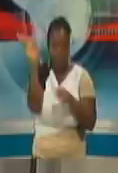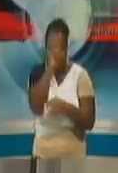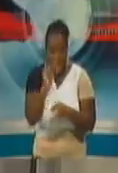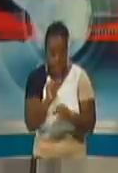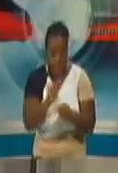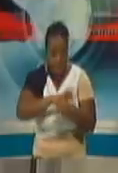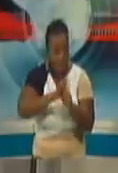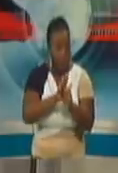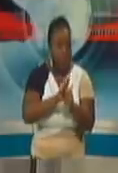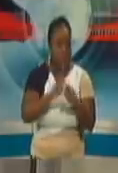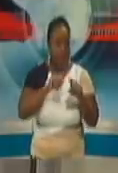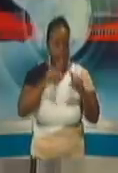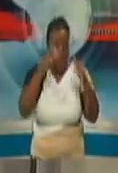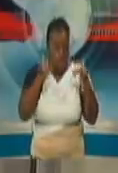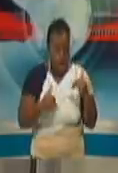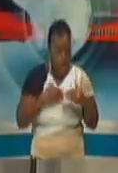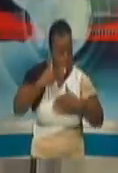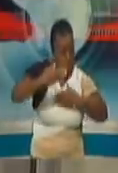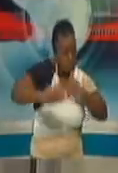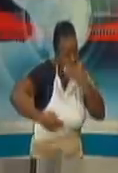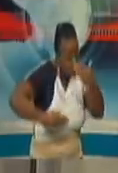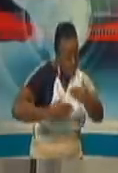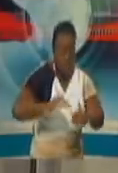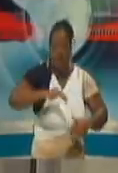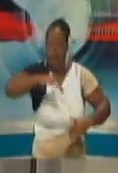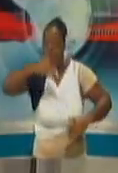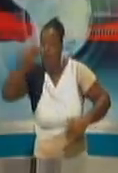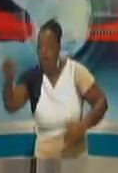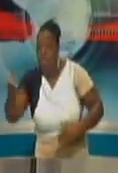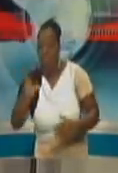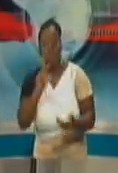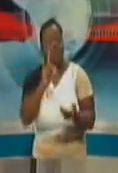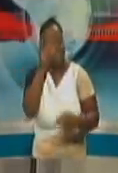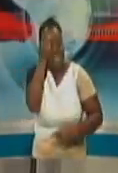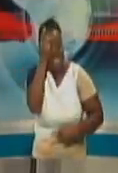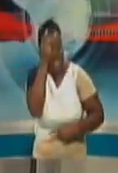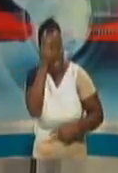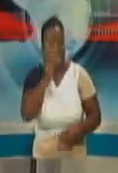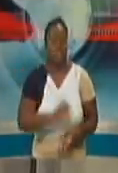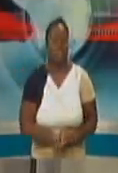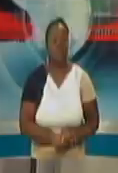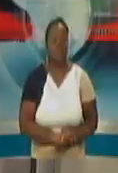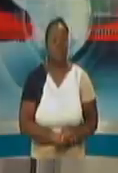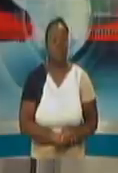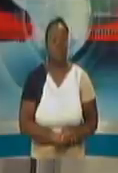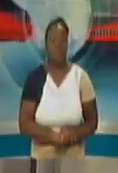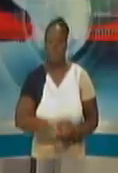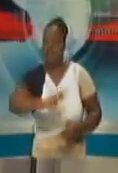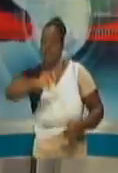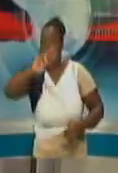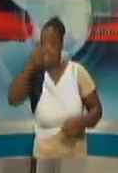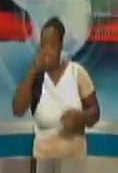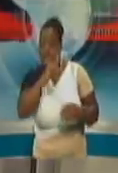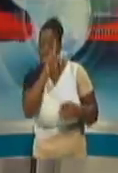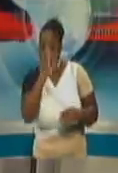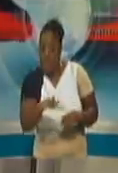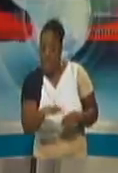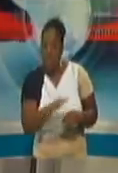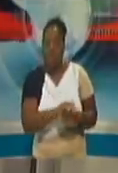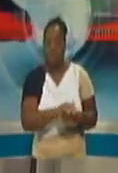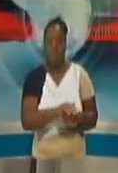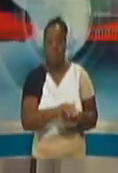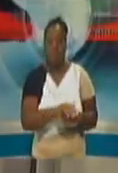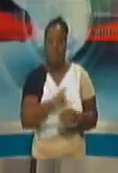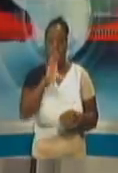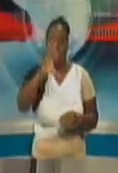other infectious diseases. So that takes care of the health response. Your other question, I think the Chief Medical